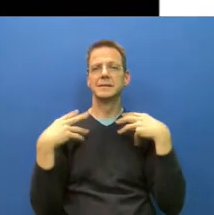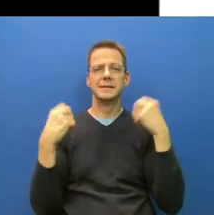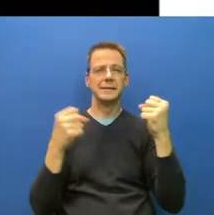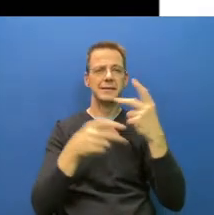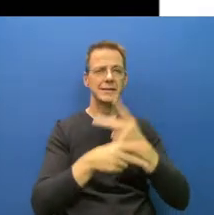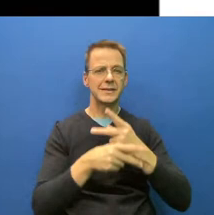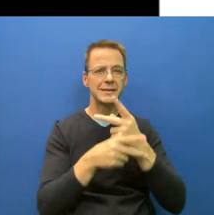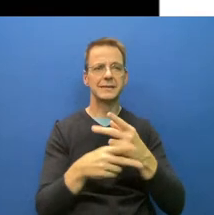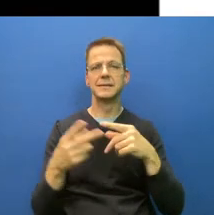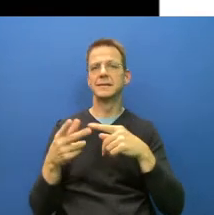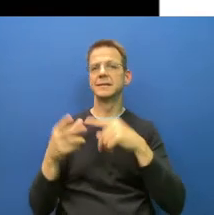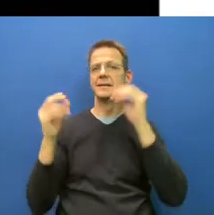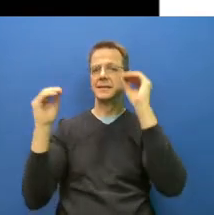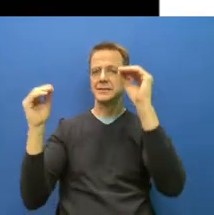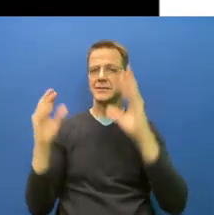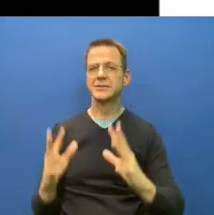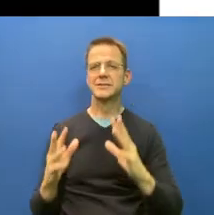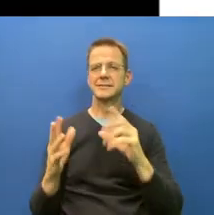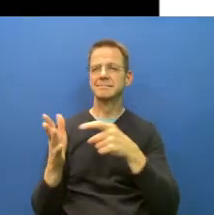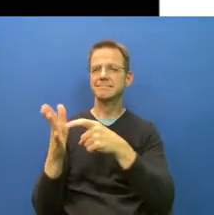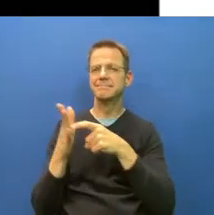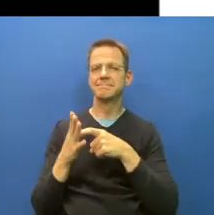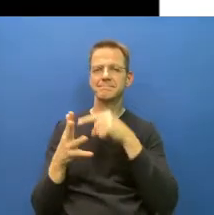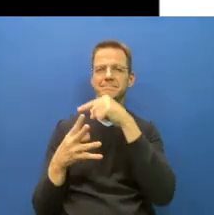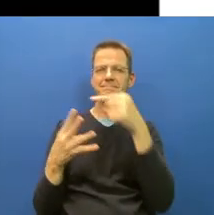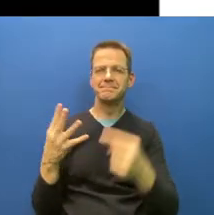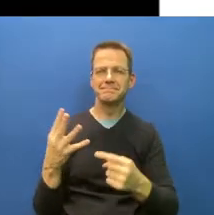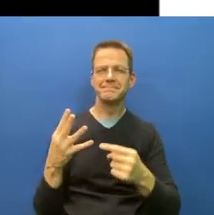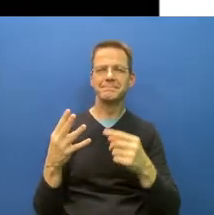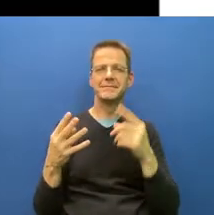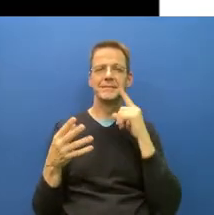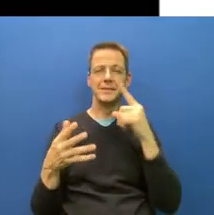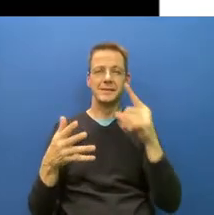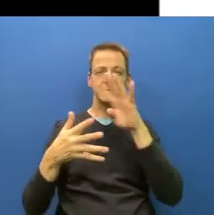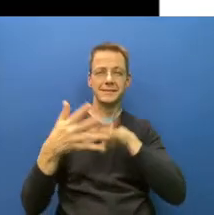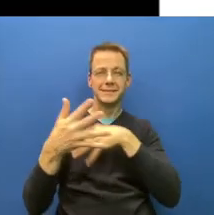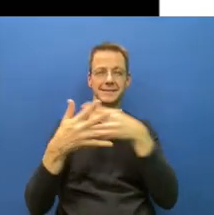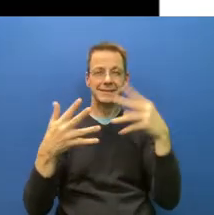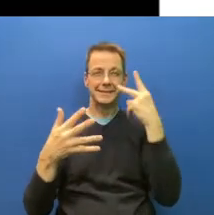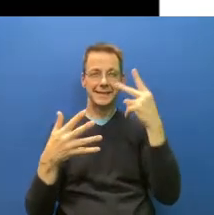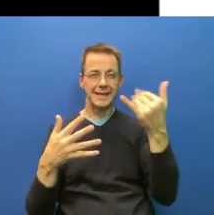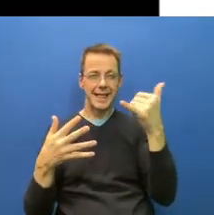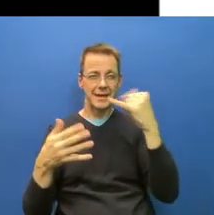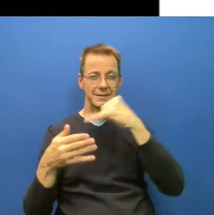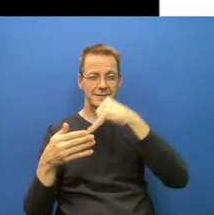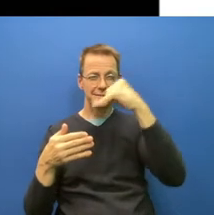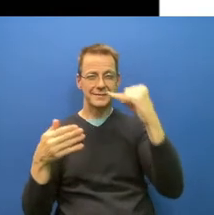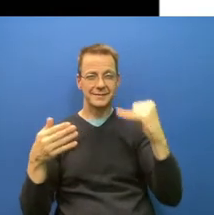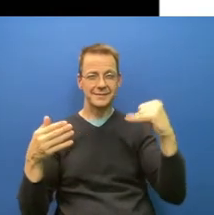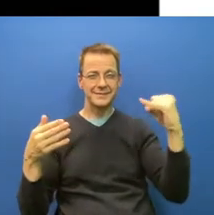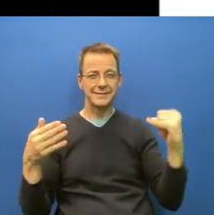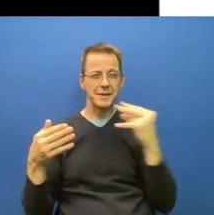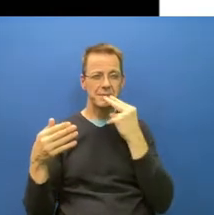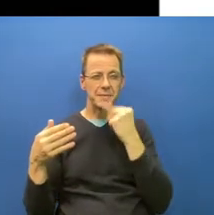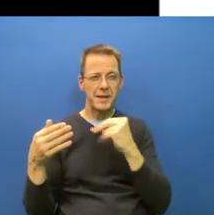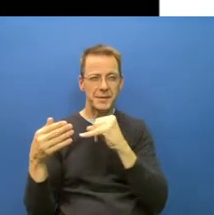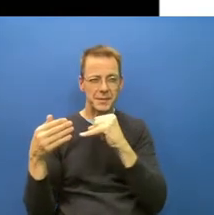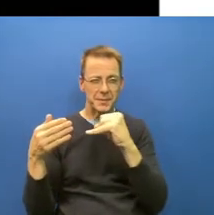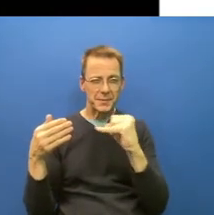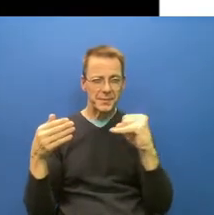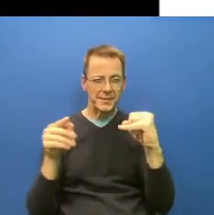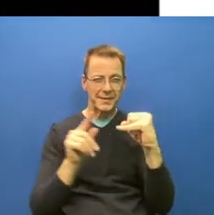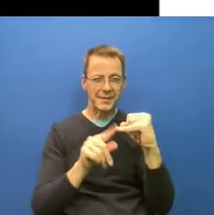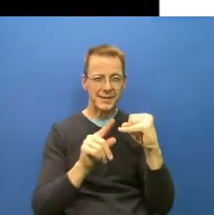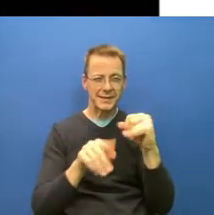vaccination we do right now, really, really slowly. So basically, next slide, please. We could get this